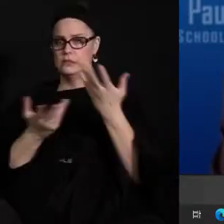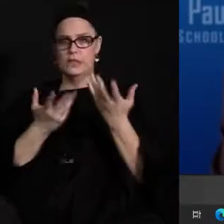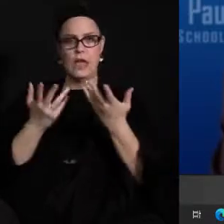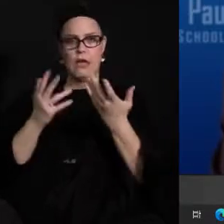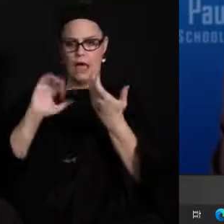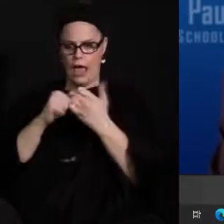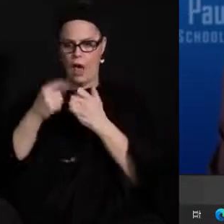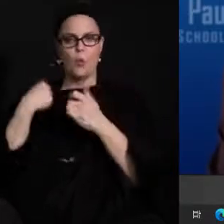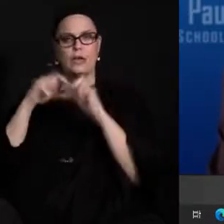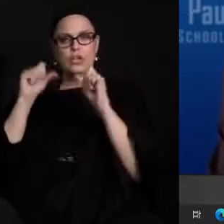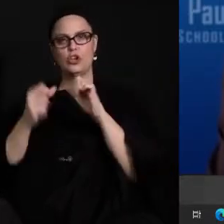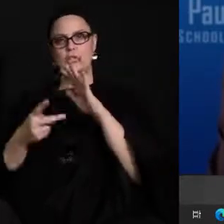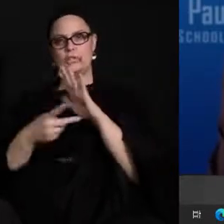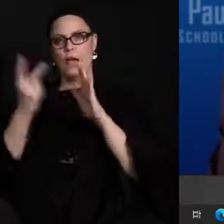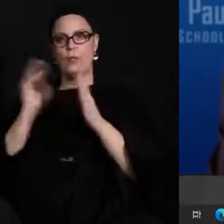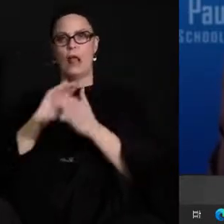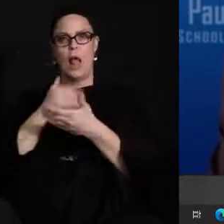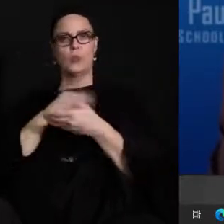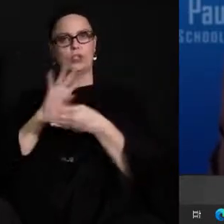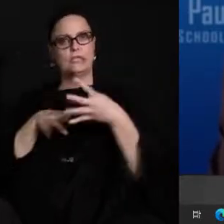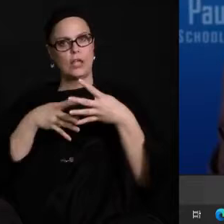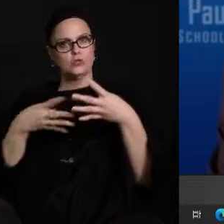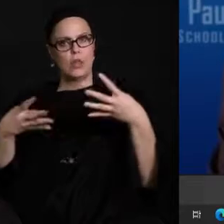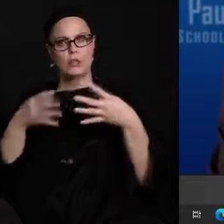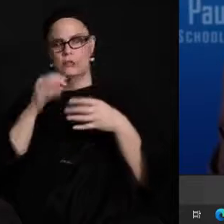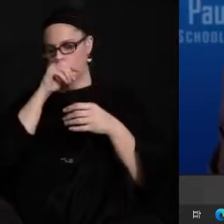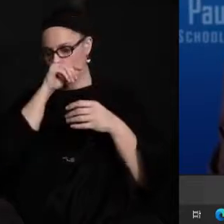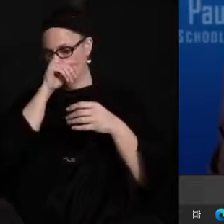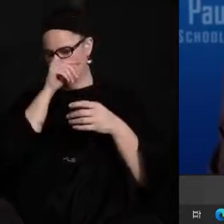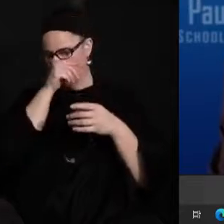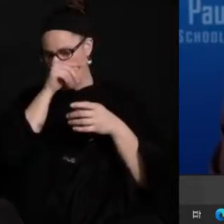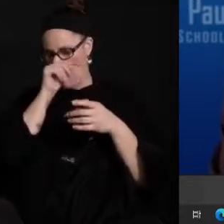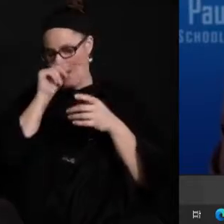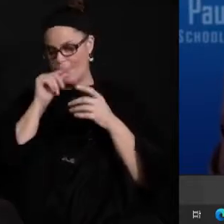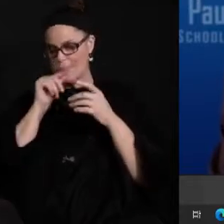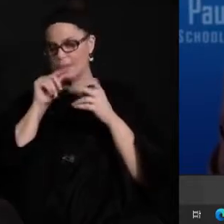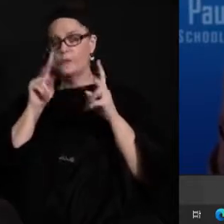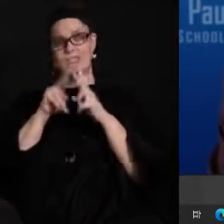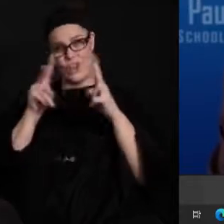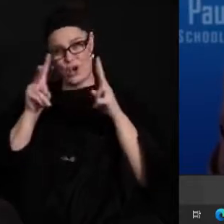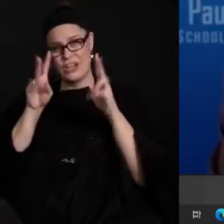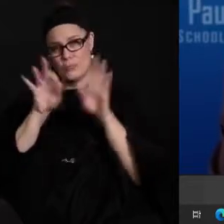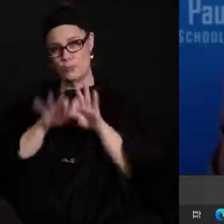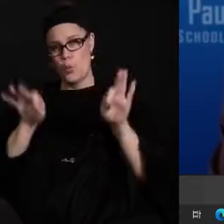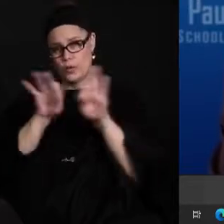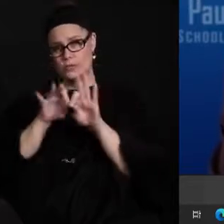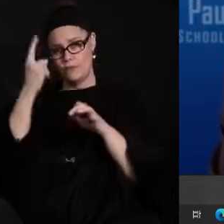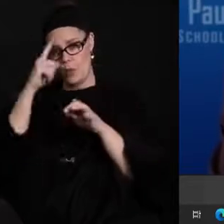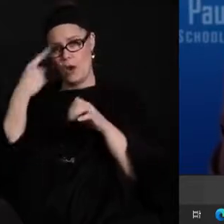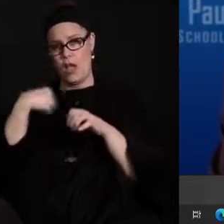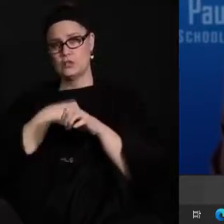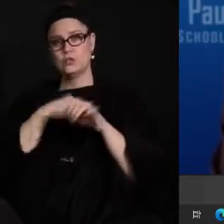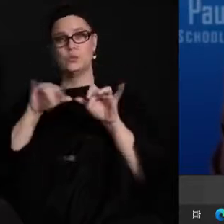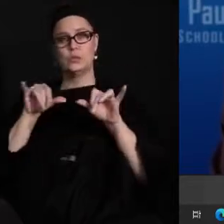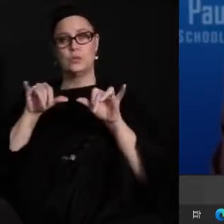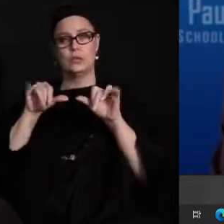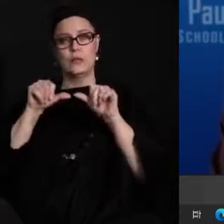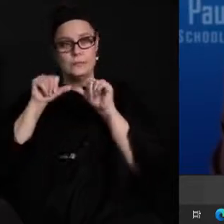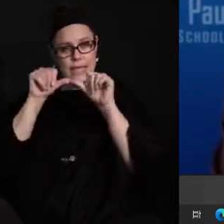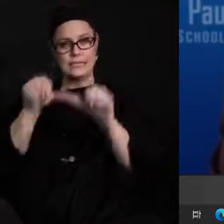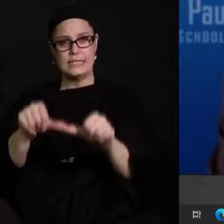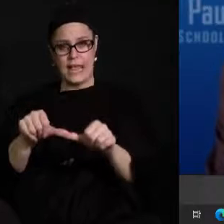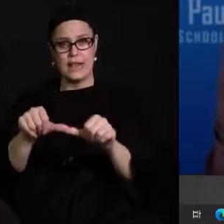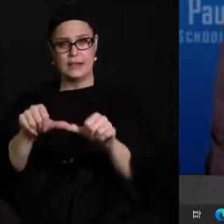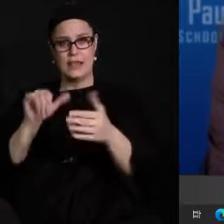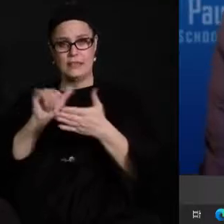our schedule we'd have to double it so we thought it was very important for us to maintain as dr delich mentioned the continuity of teacher